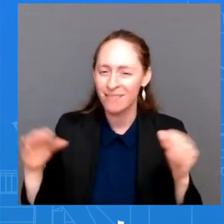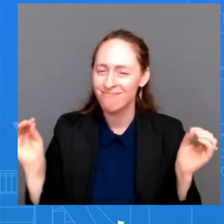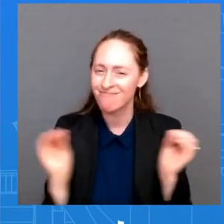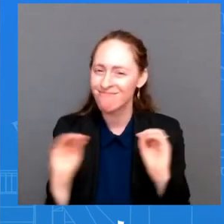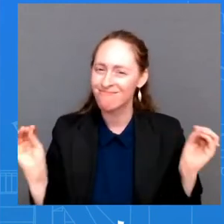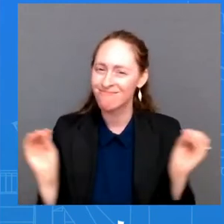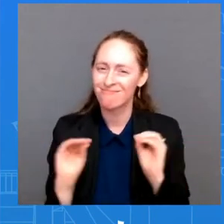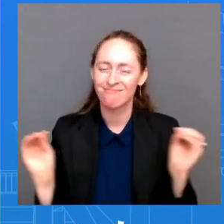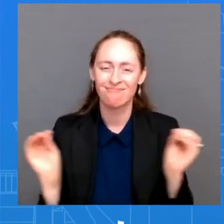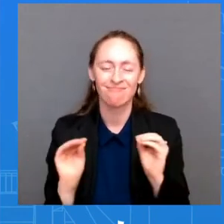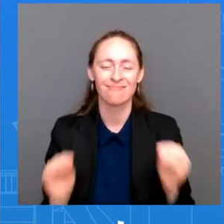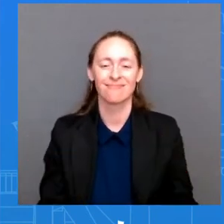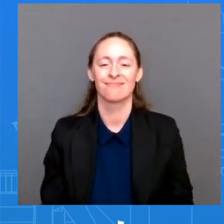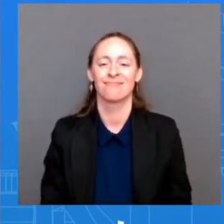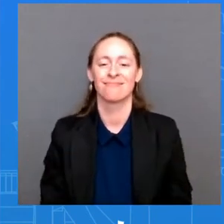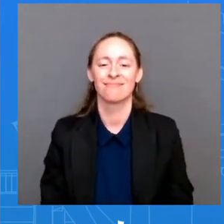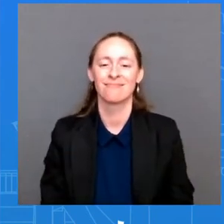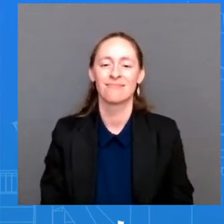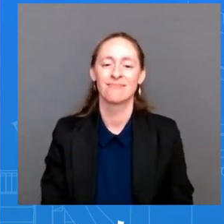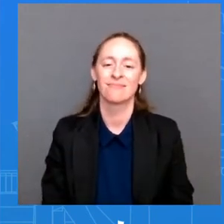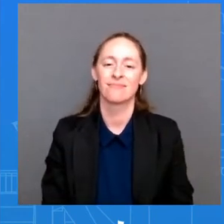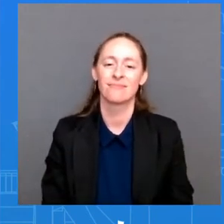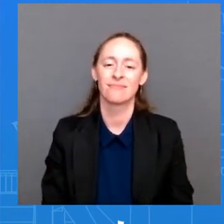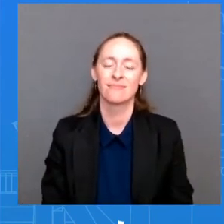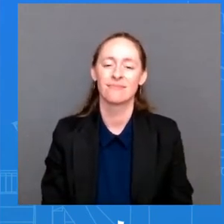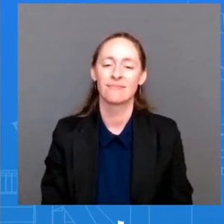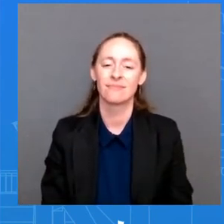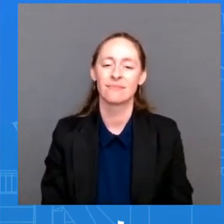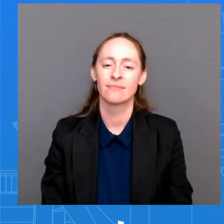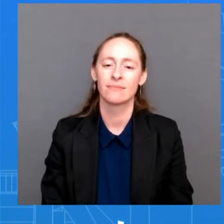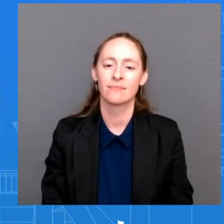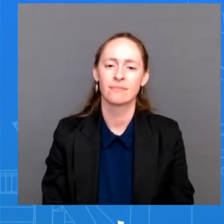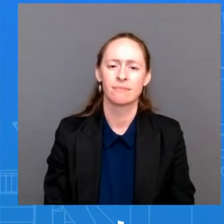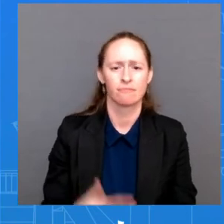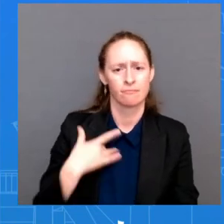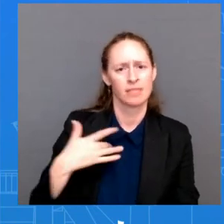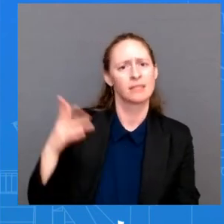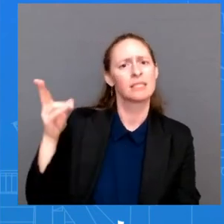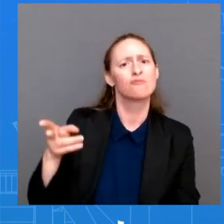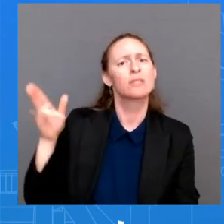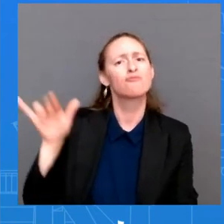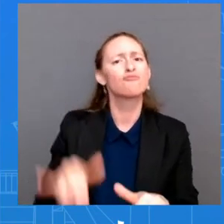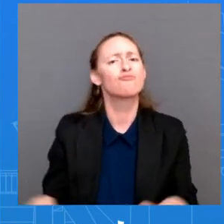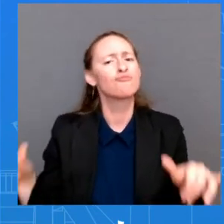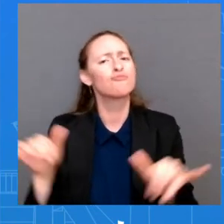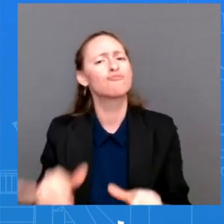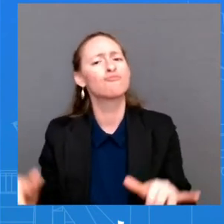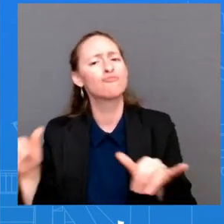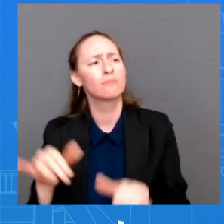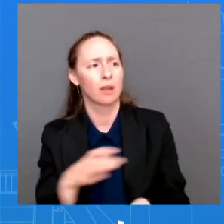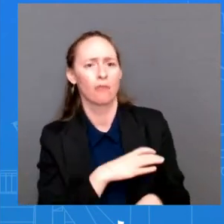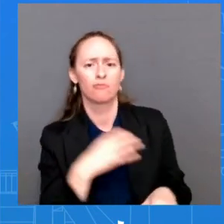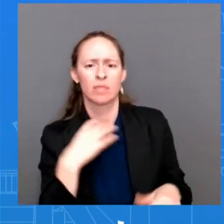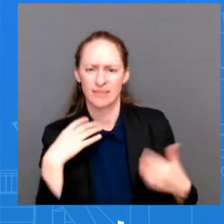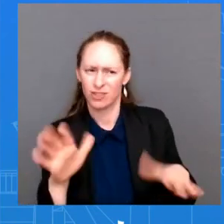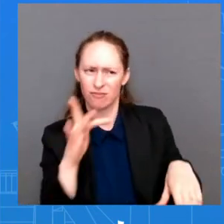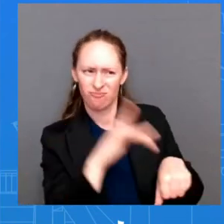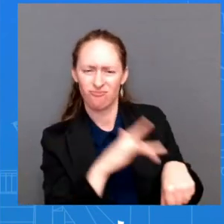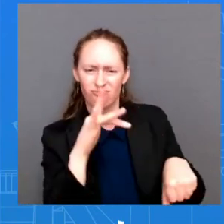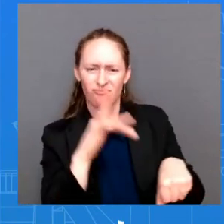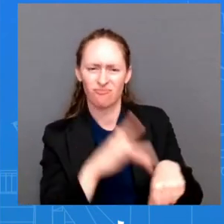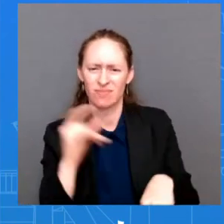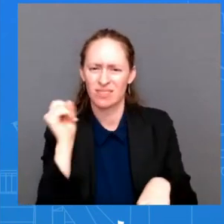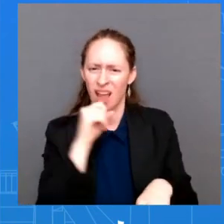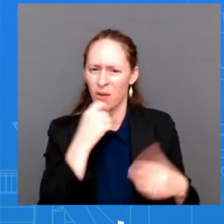the history of this of congressional members going to taiwan is not uncommon it is something that has happened in the past